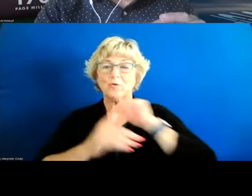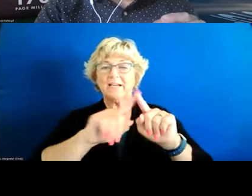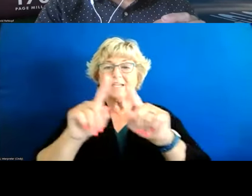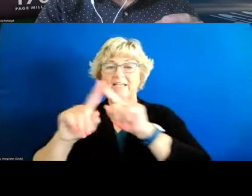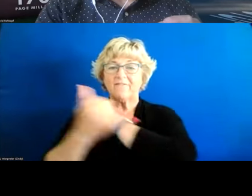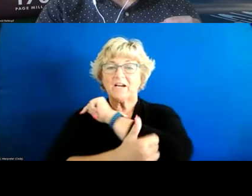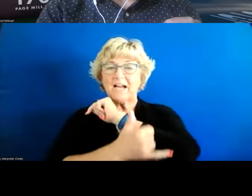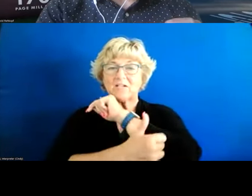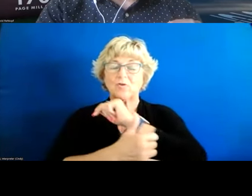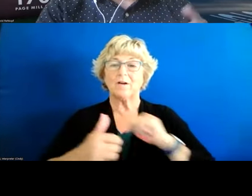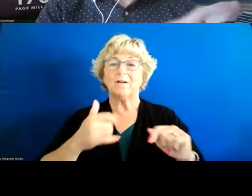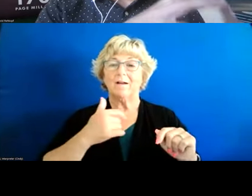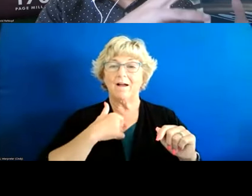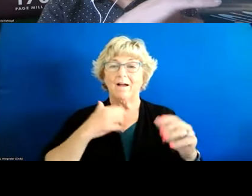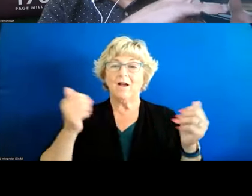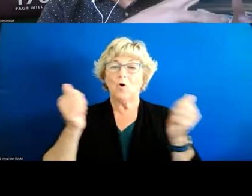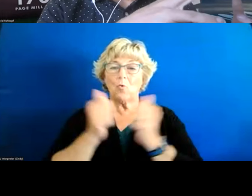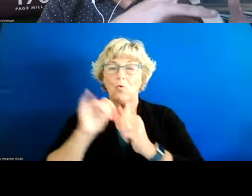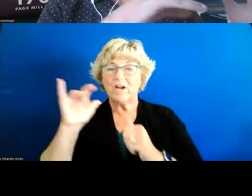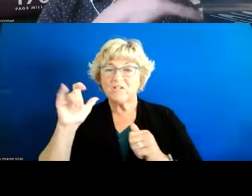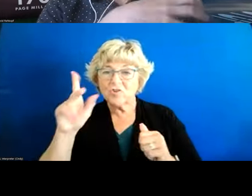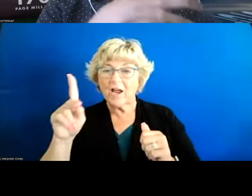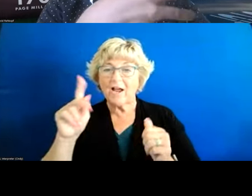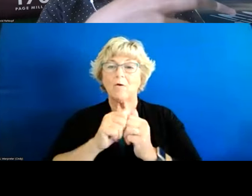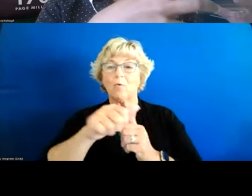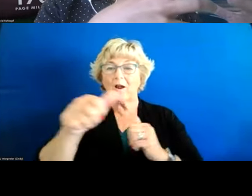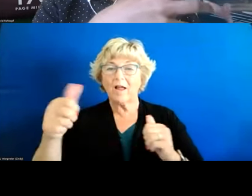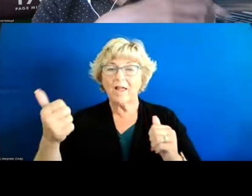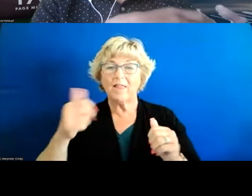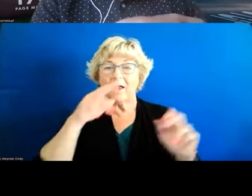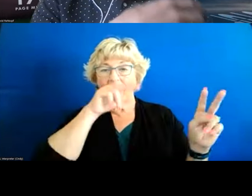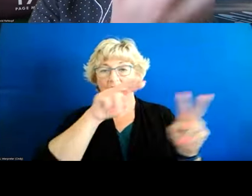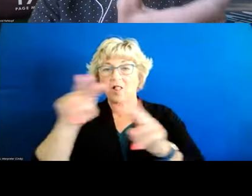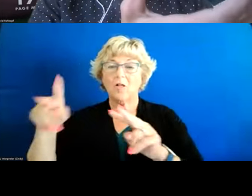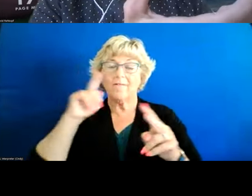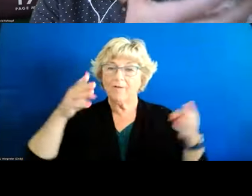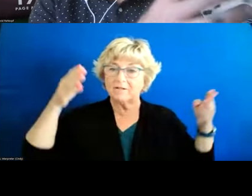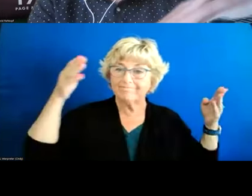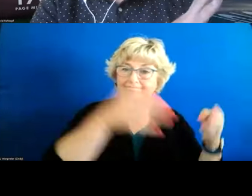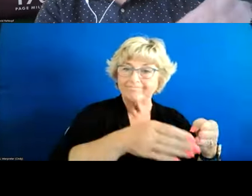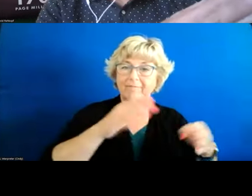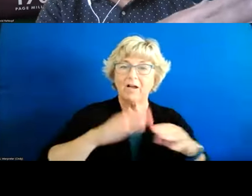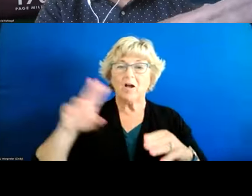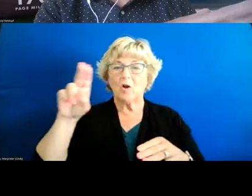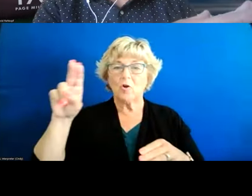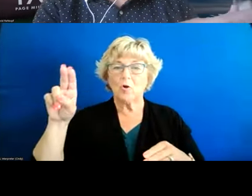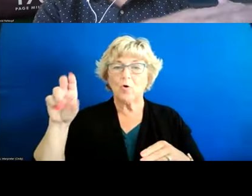with uh with jack and others was look at this uh for us states um the idea here i'm not going to have anything on in the